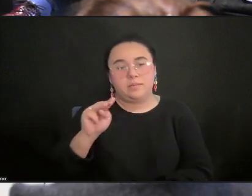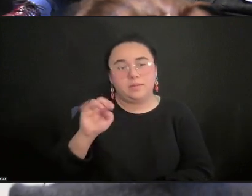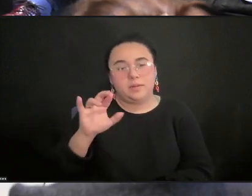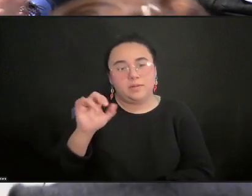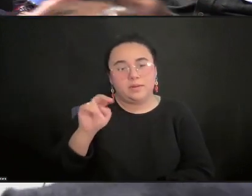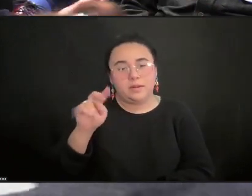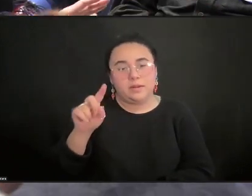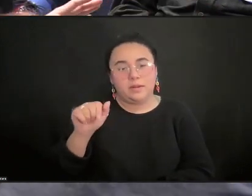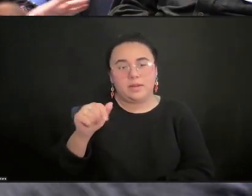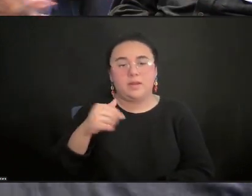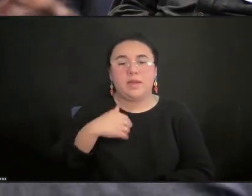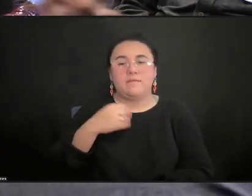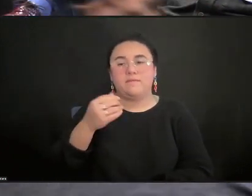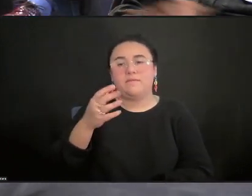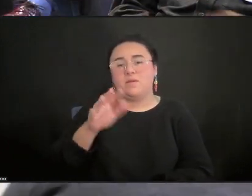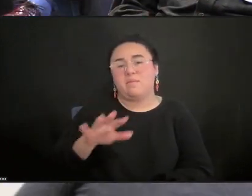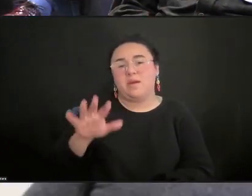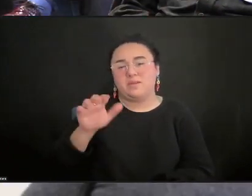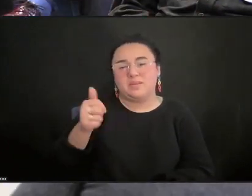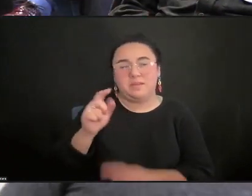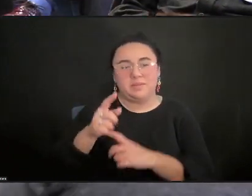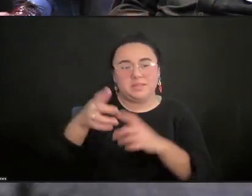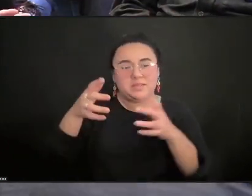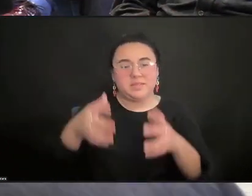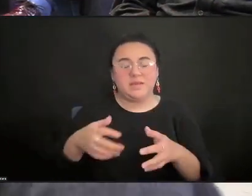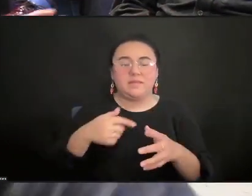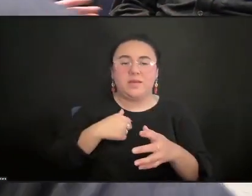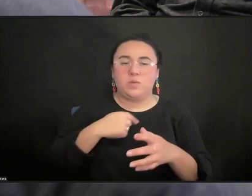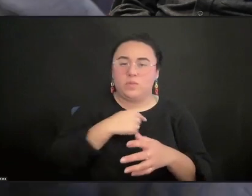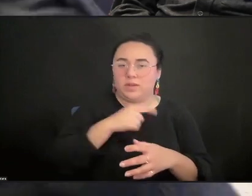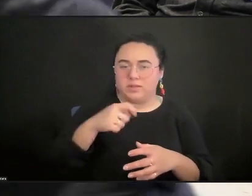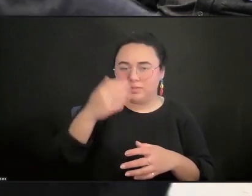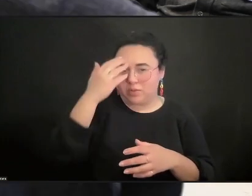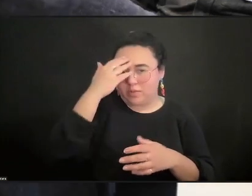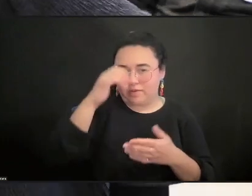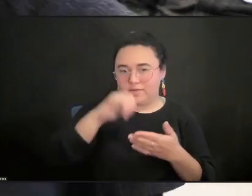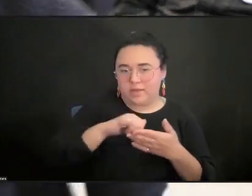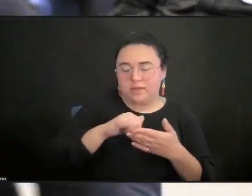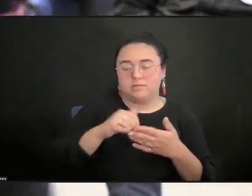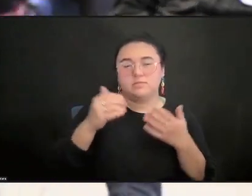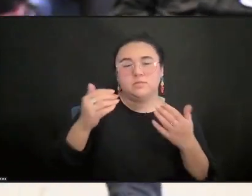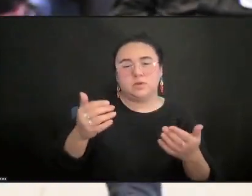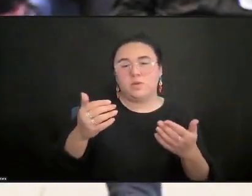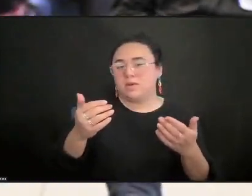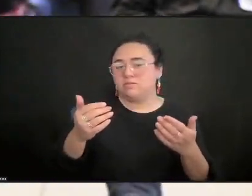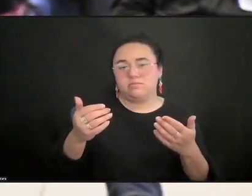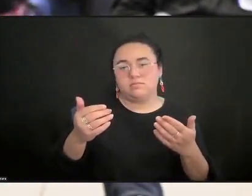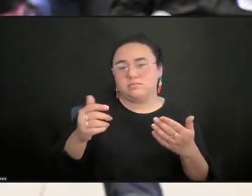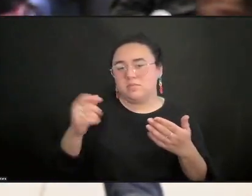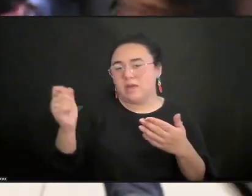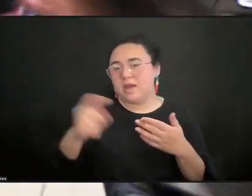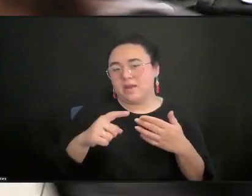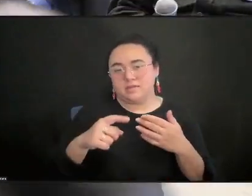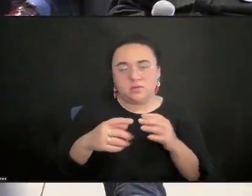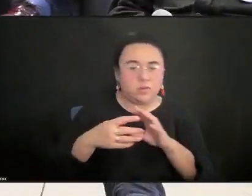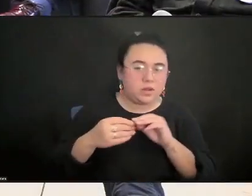We have only about 10 minutes left, so I just want us to be mindful of that. But please feel free to ask your question or comments.